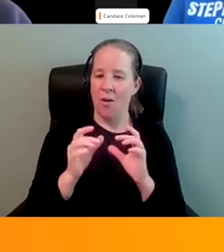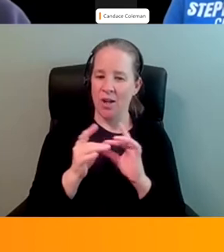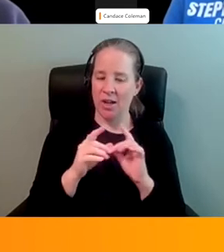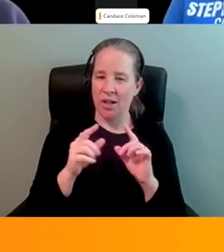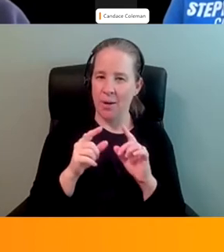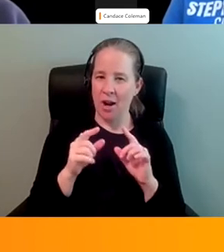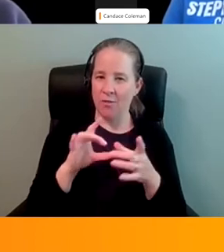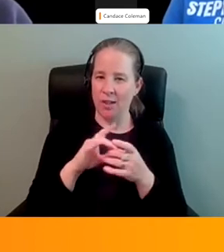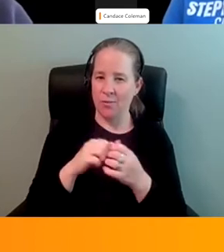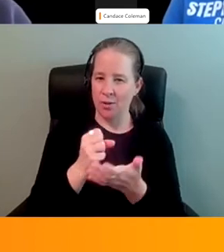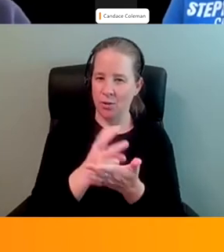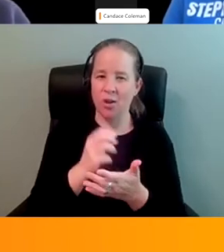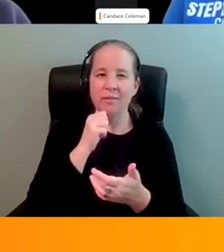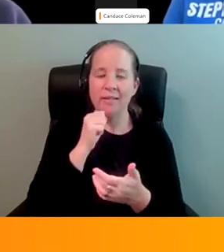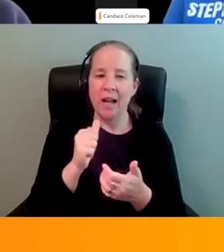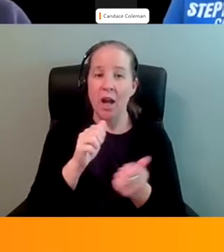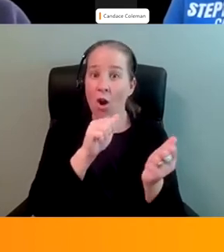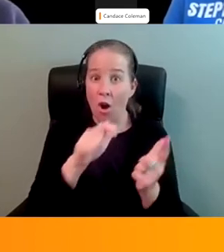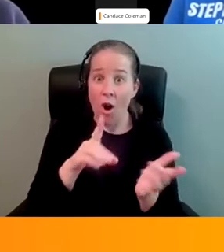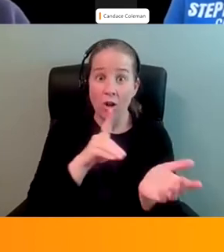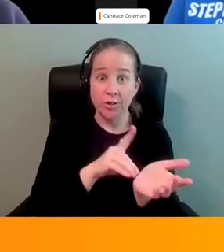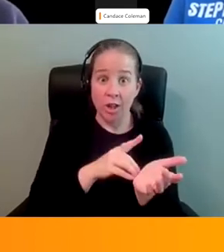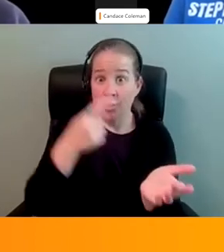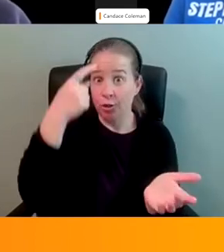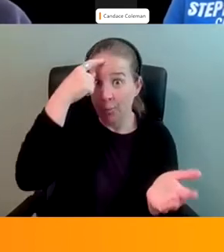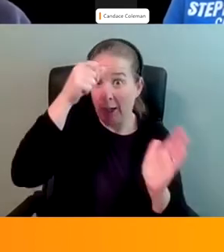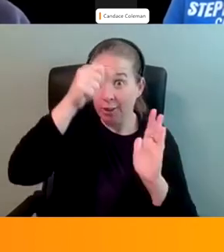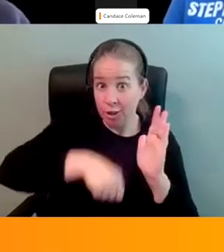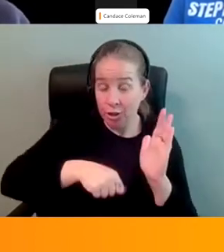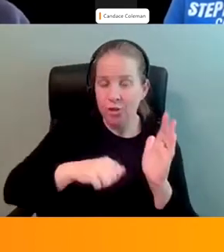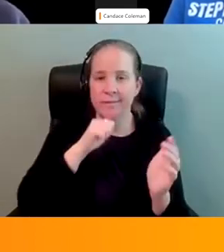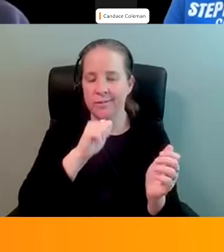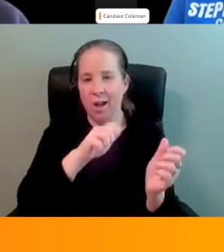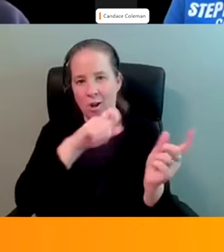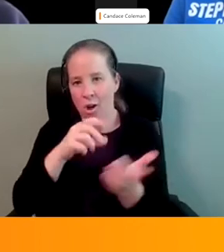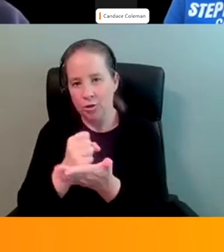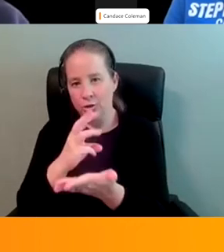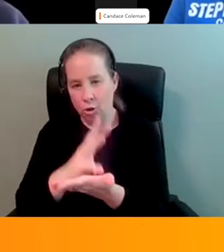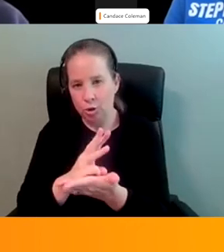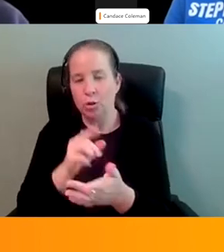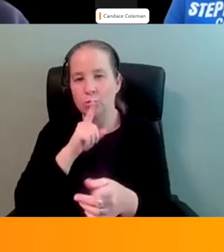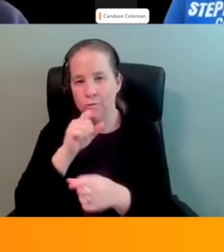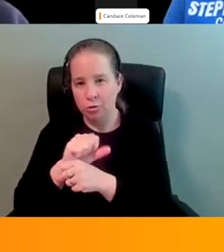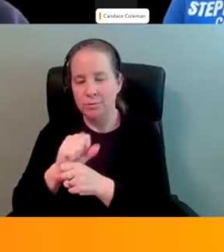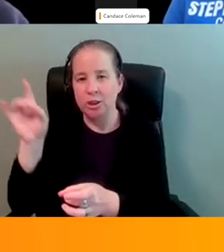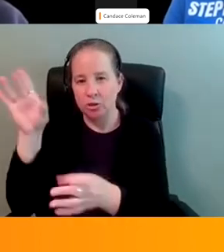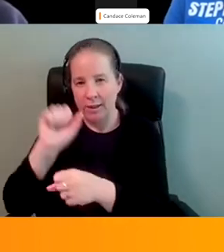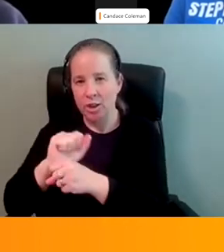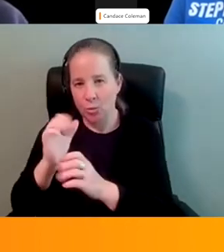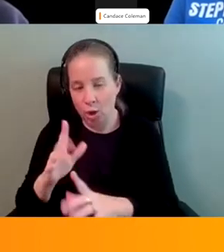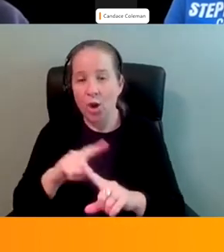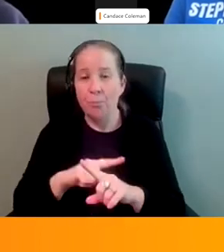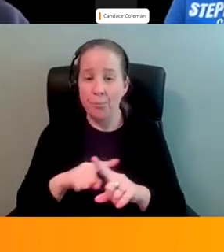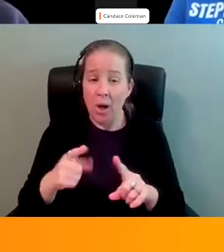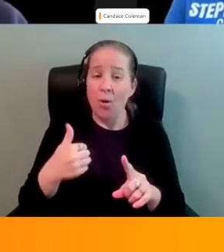work, just like not every doctor is a brain surgeon, not every social worker is a crisis worker, but we certainly